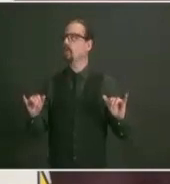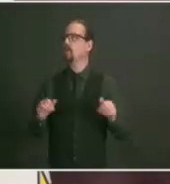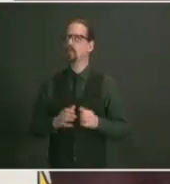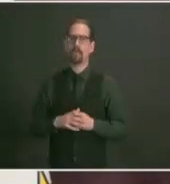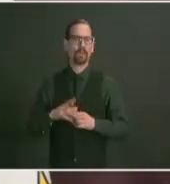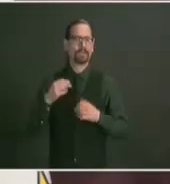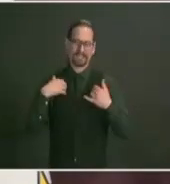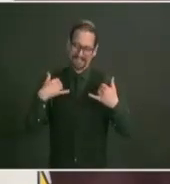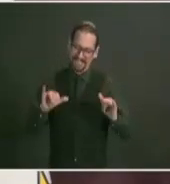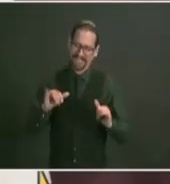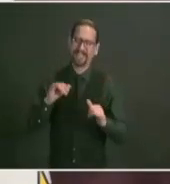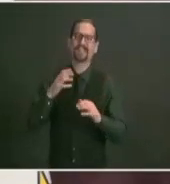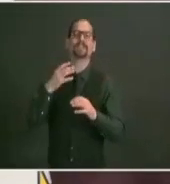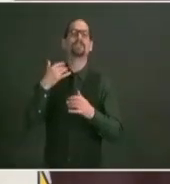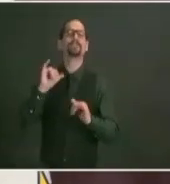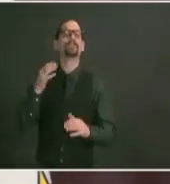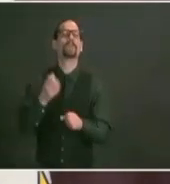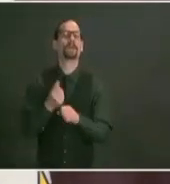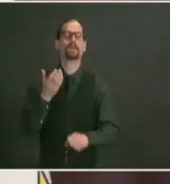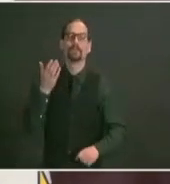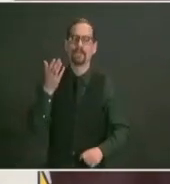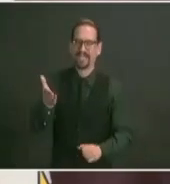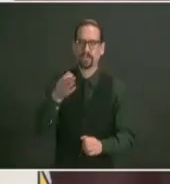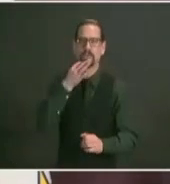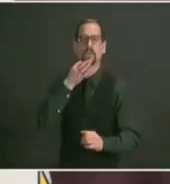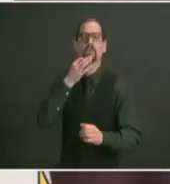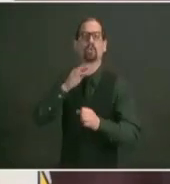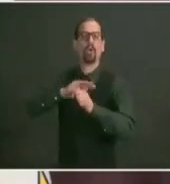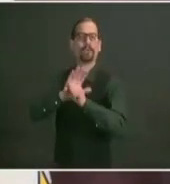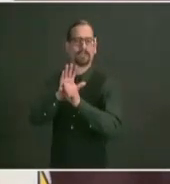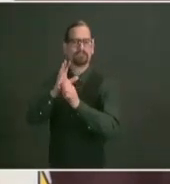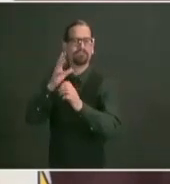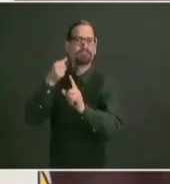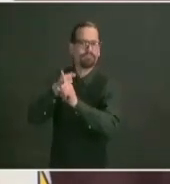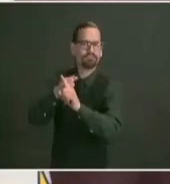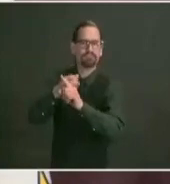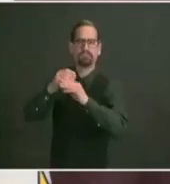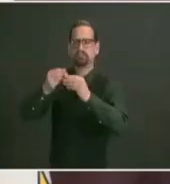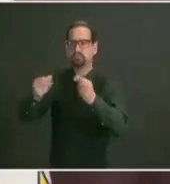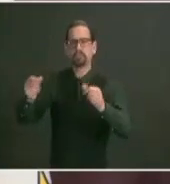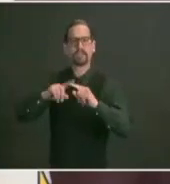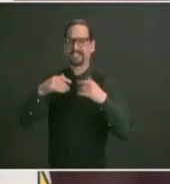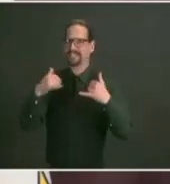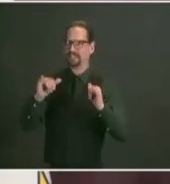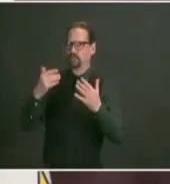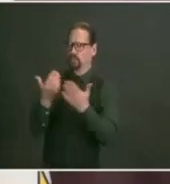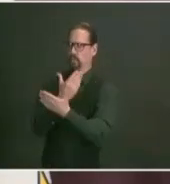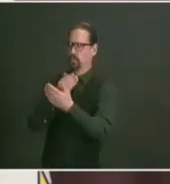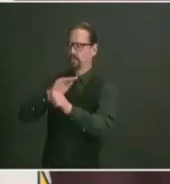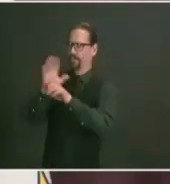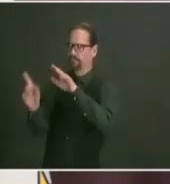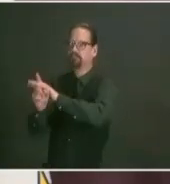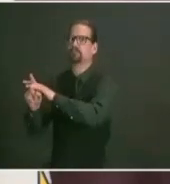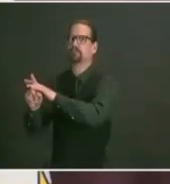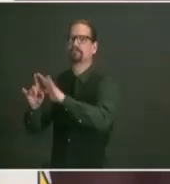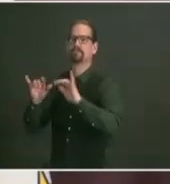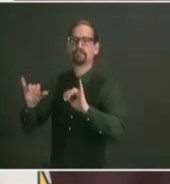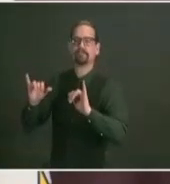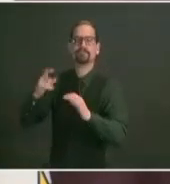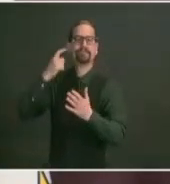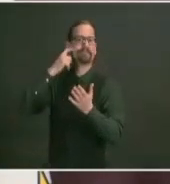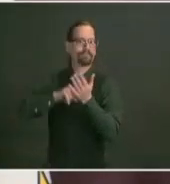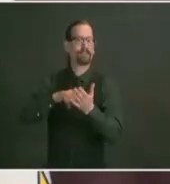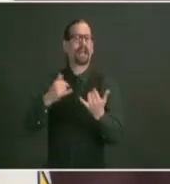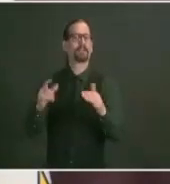staying vigilant we are seeing more and more cases of the b117